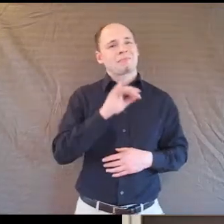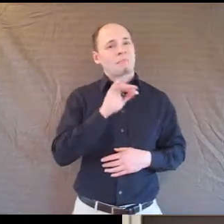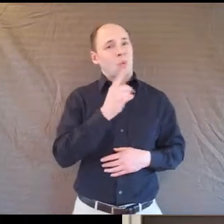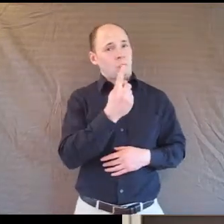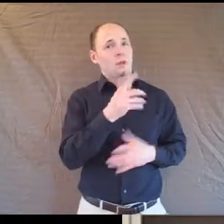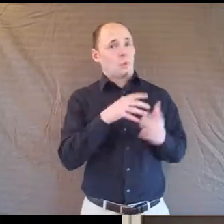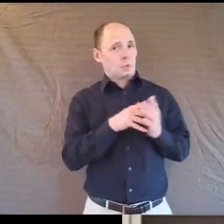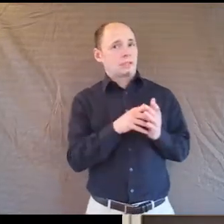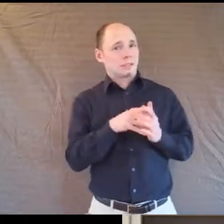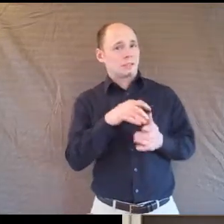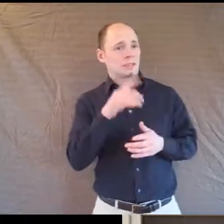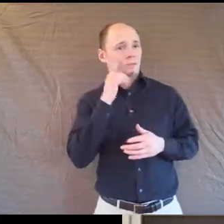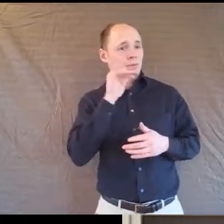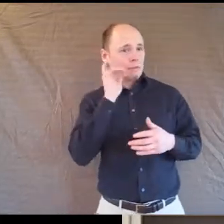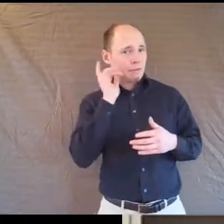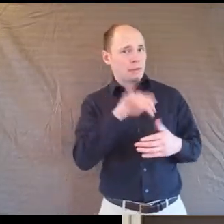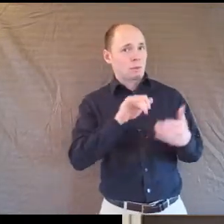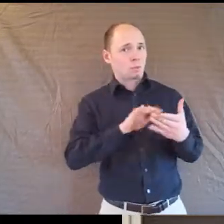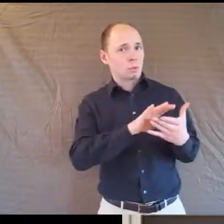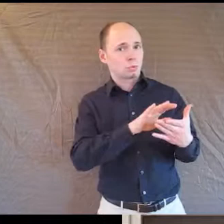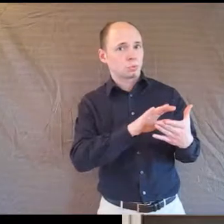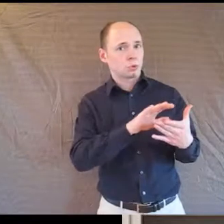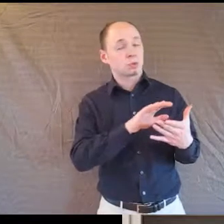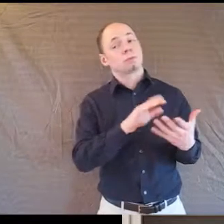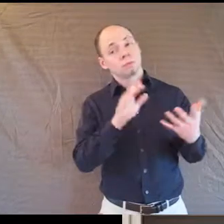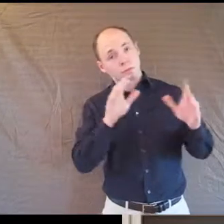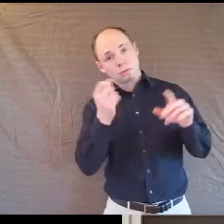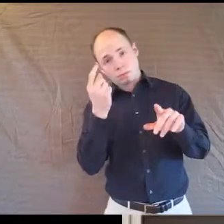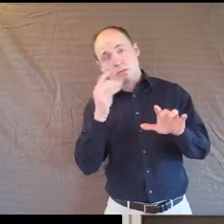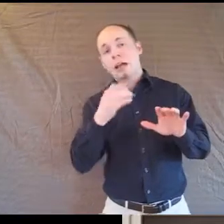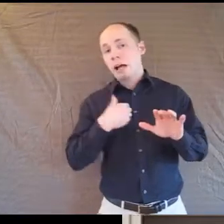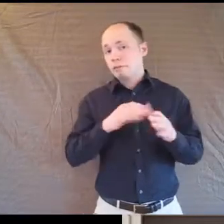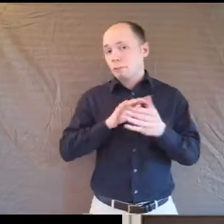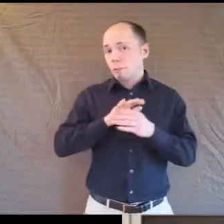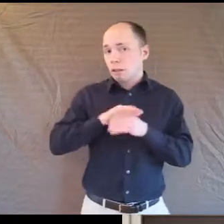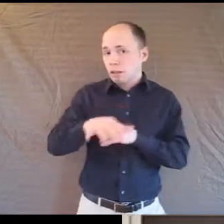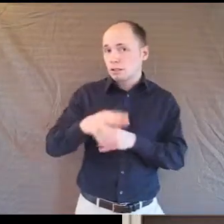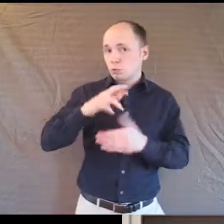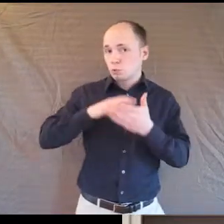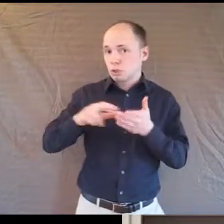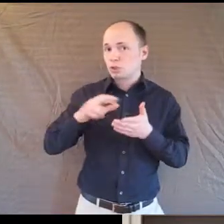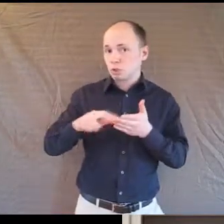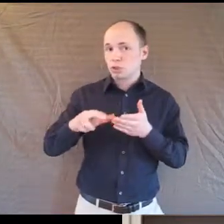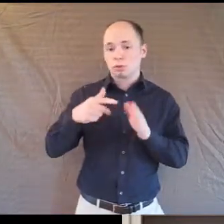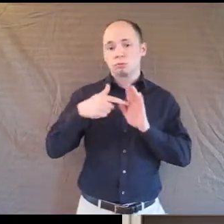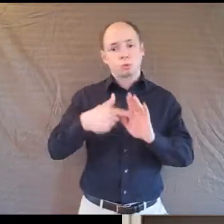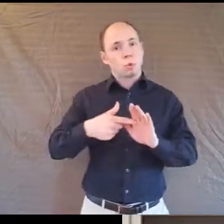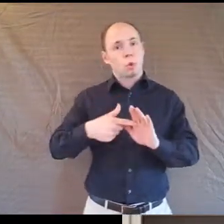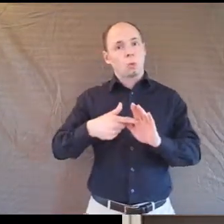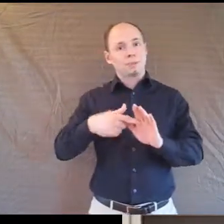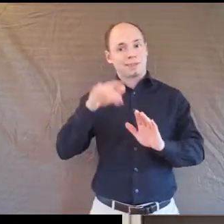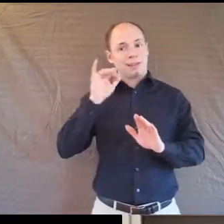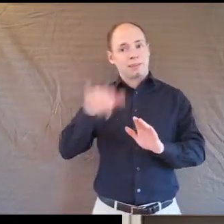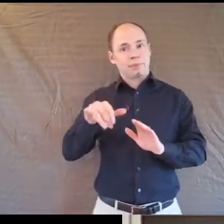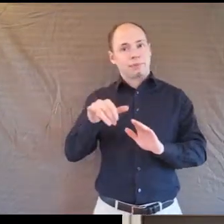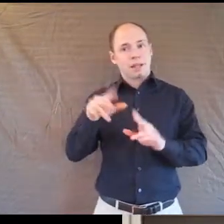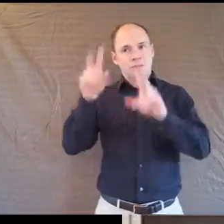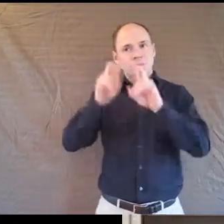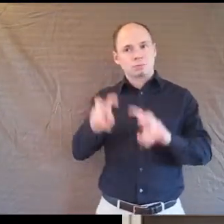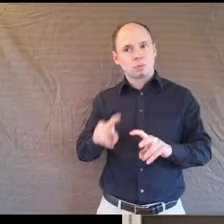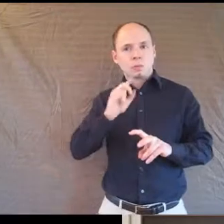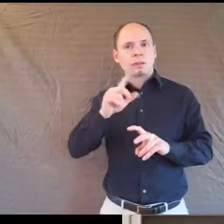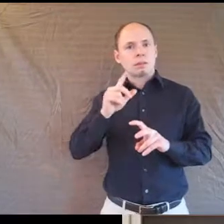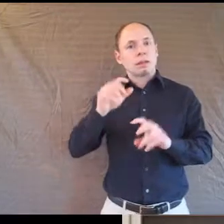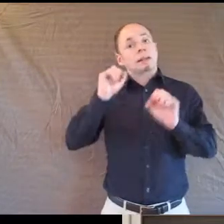outcome studies that indicate a benefit from that practice. However, those